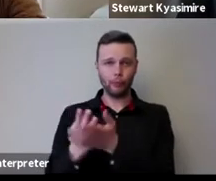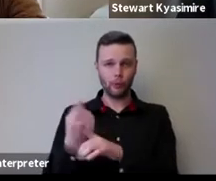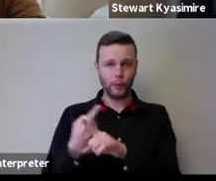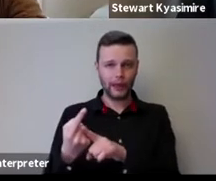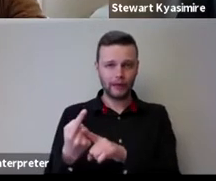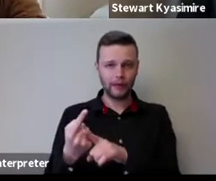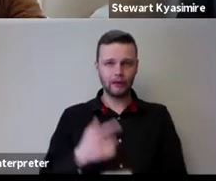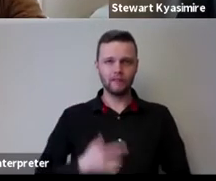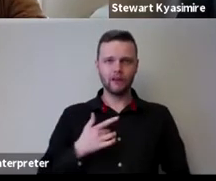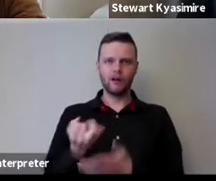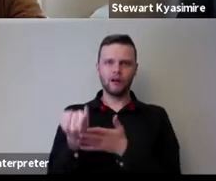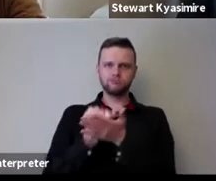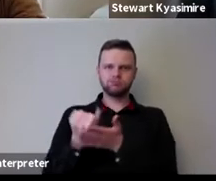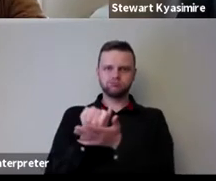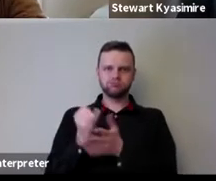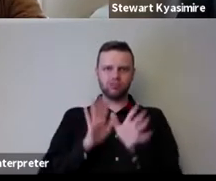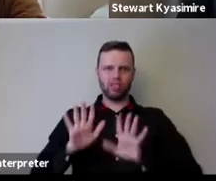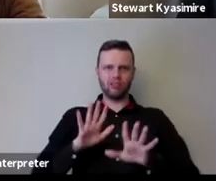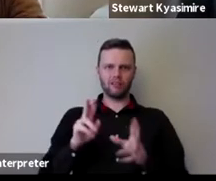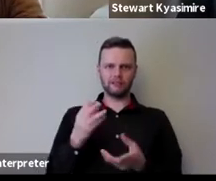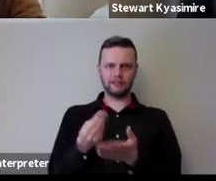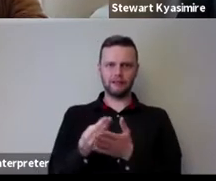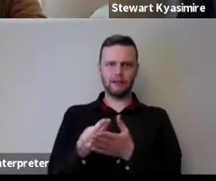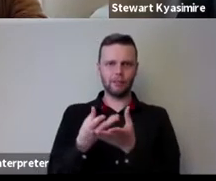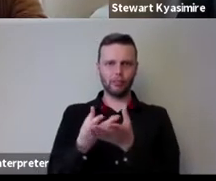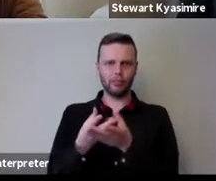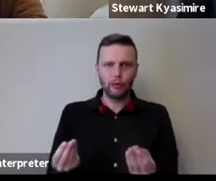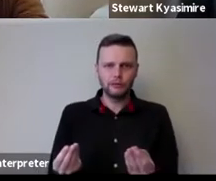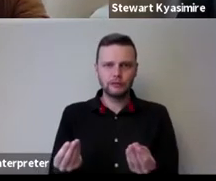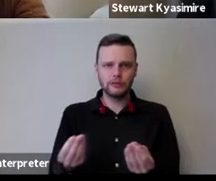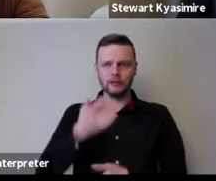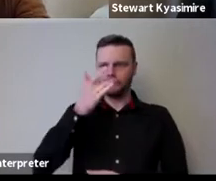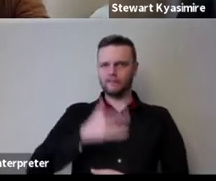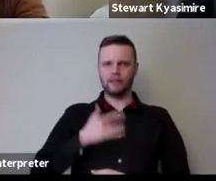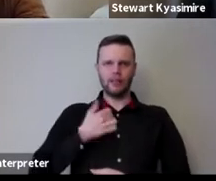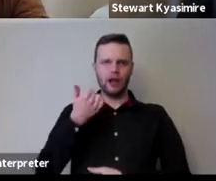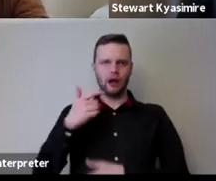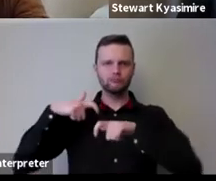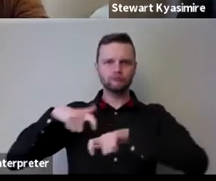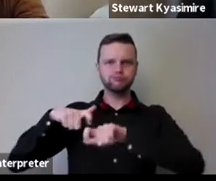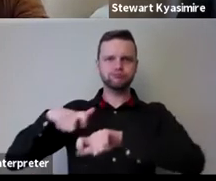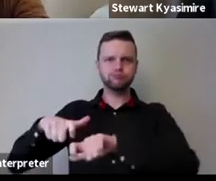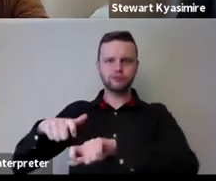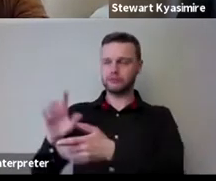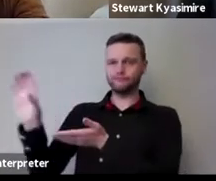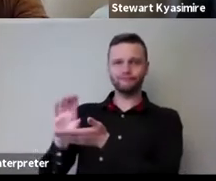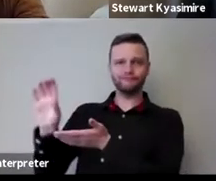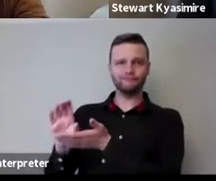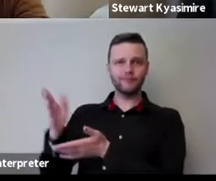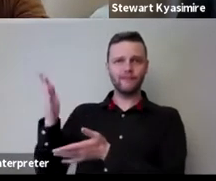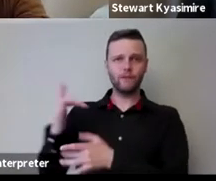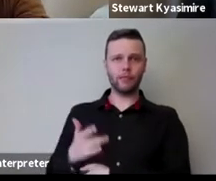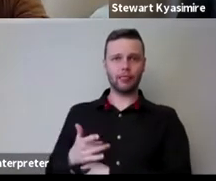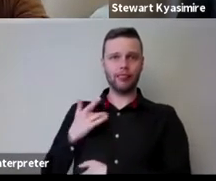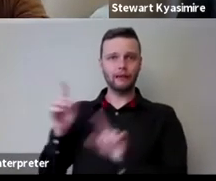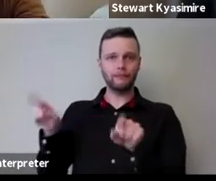devastating income um loss and had no idea how I would sustain myself because the bulk of my income does come from um live